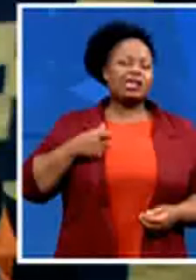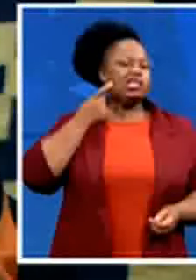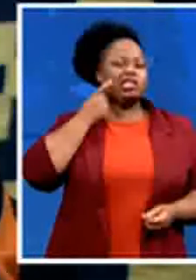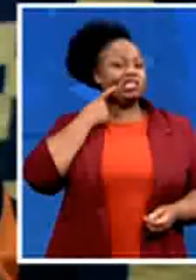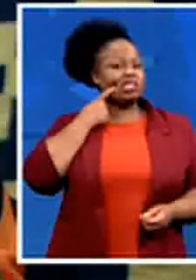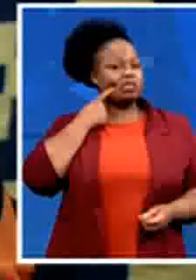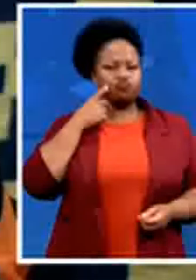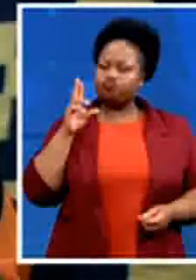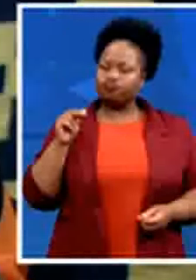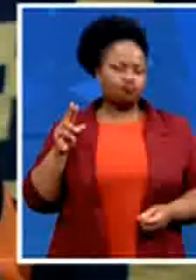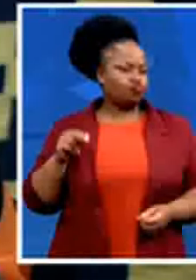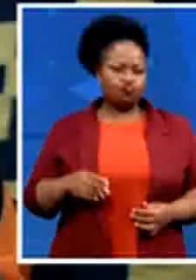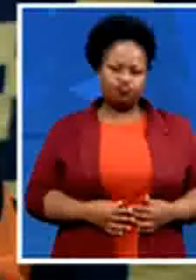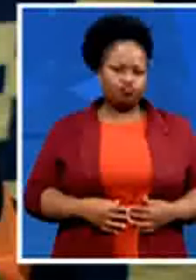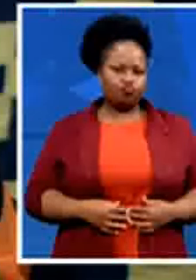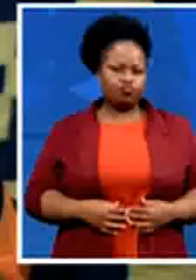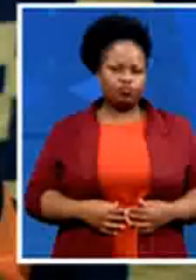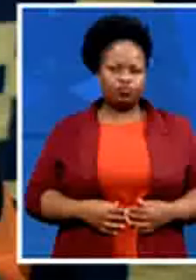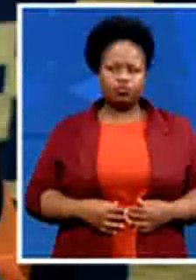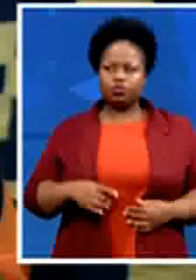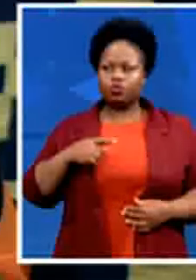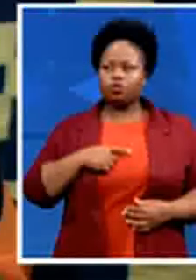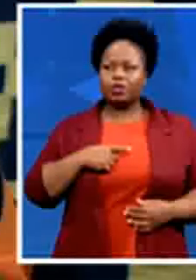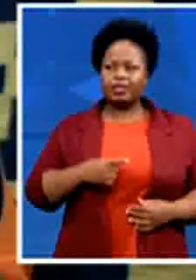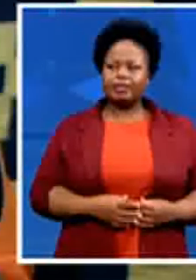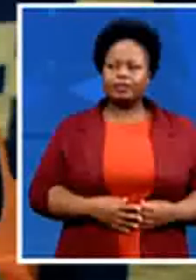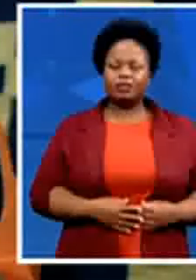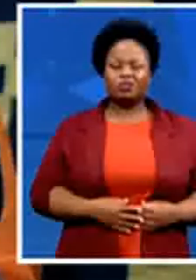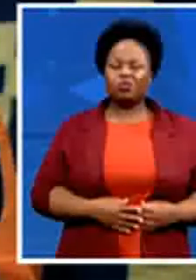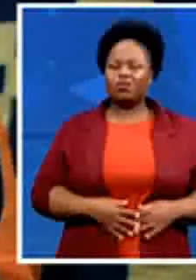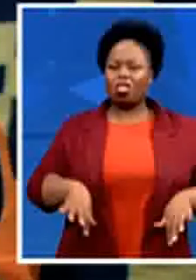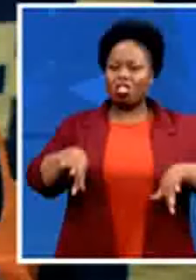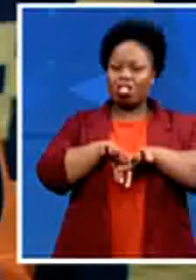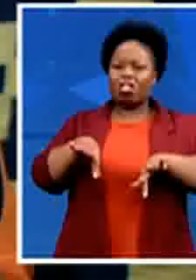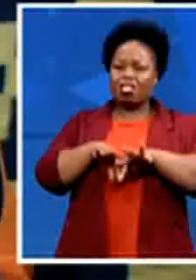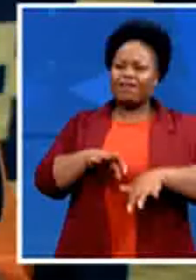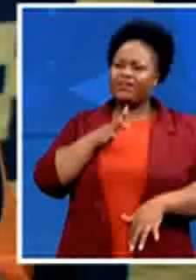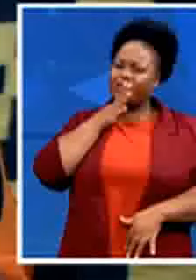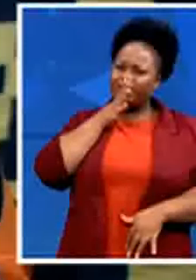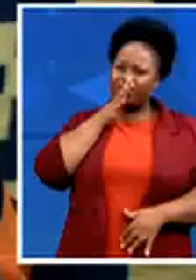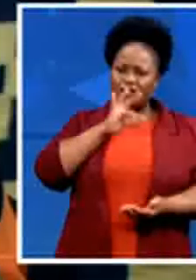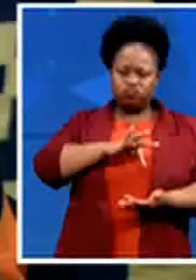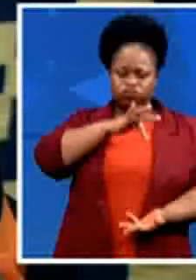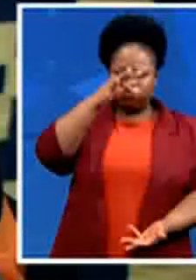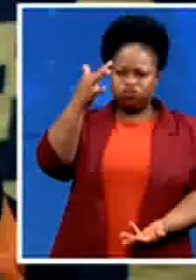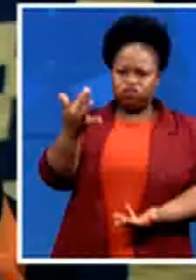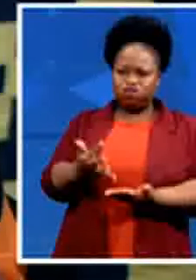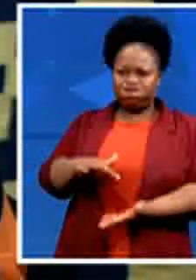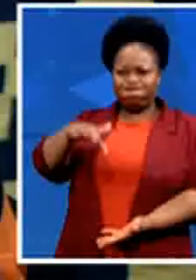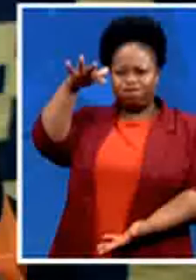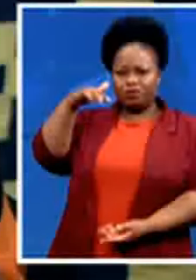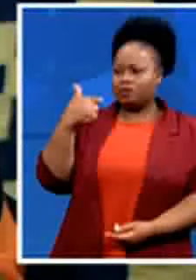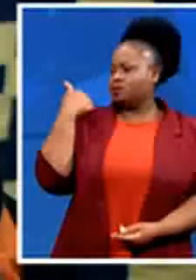the waste is staggering in our country during the 2016 17 and 2018